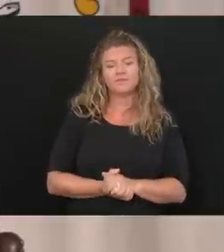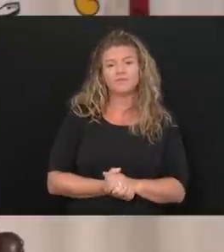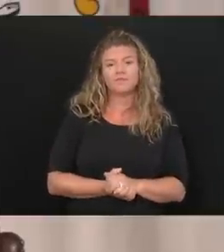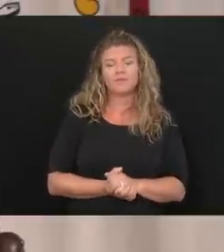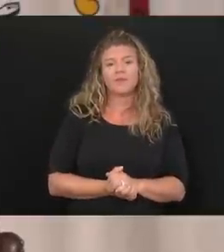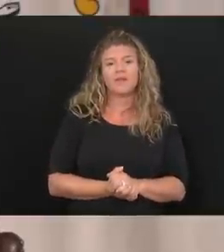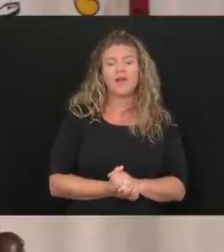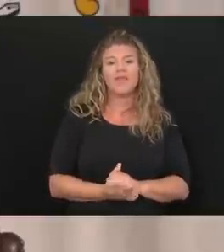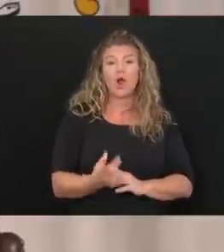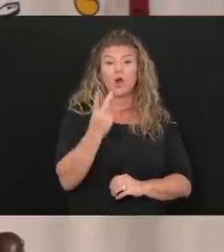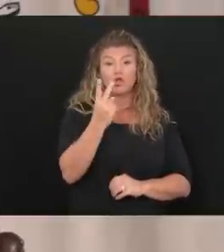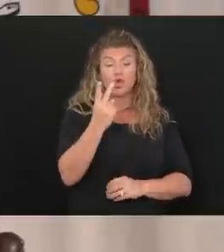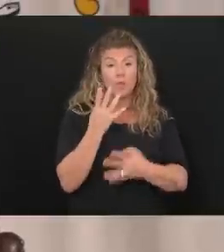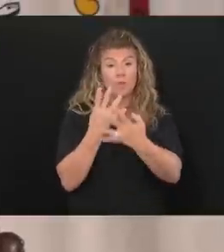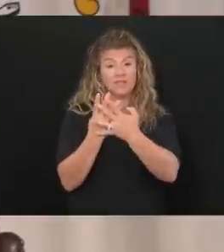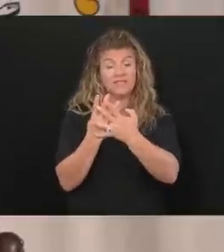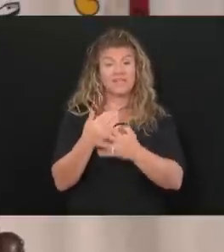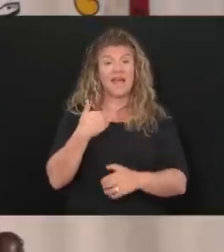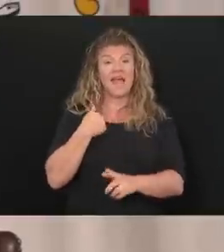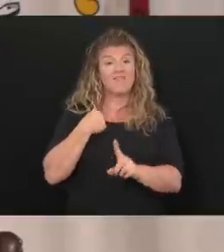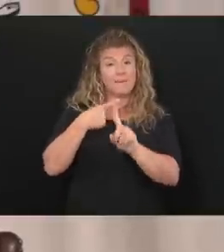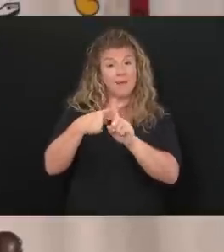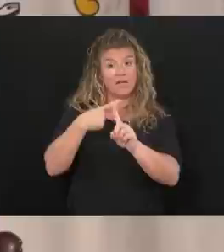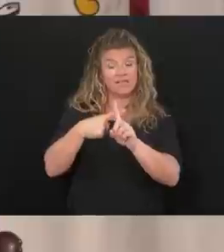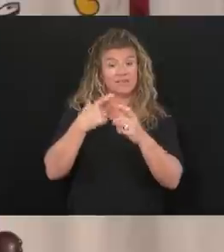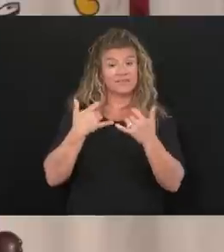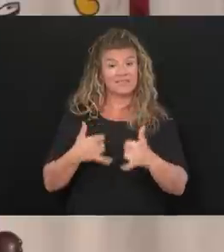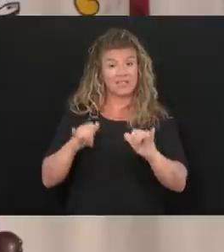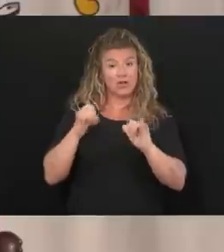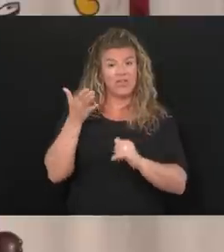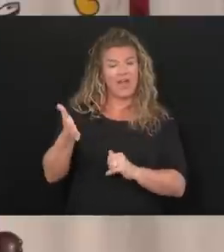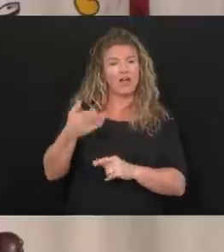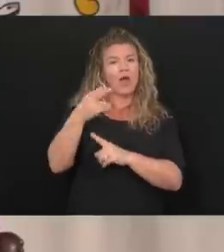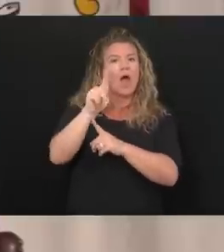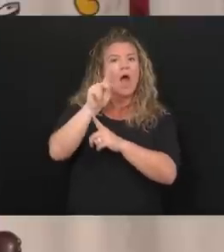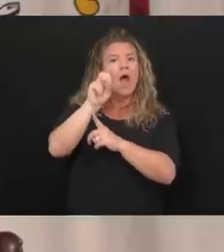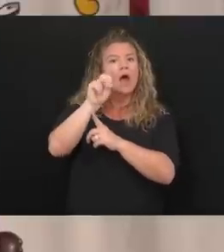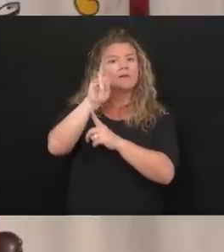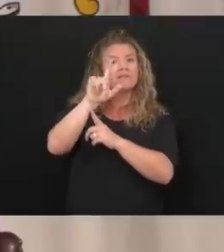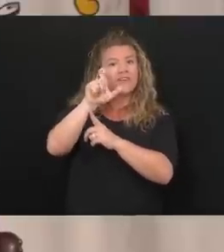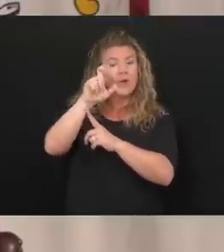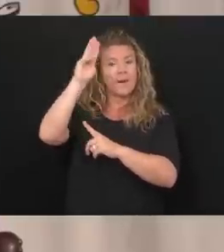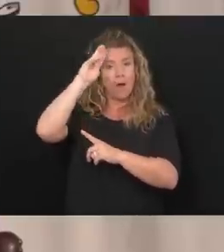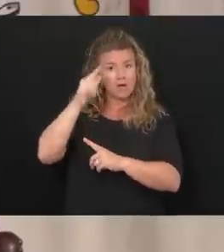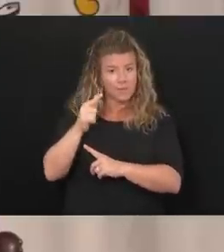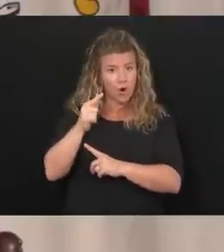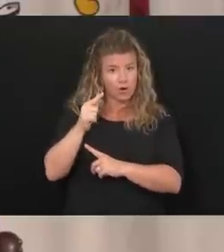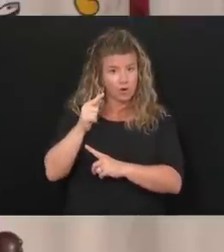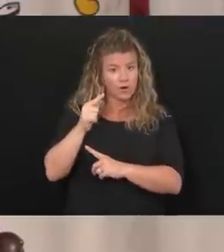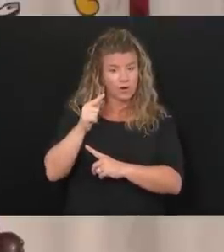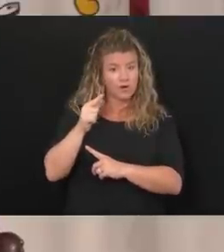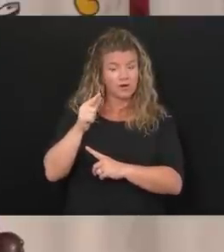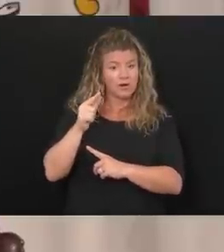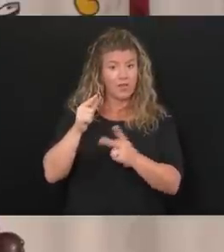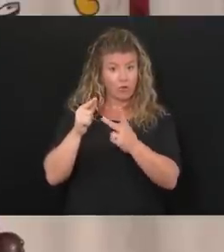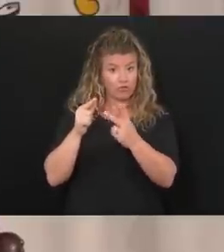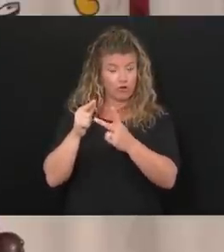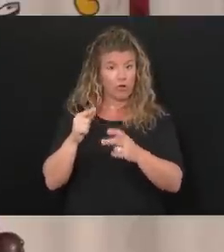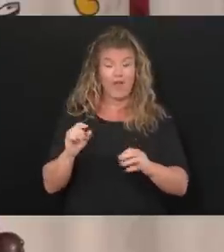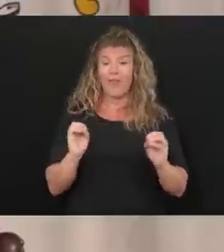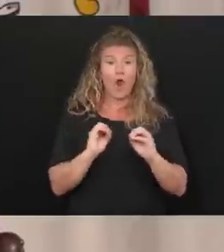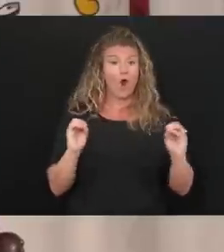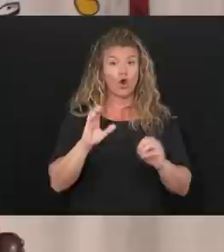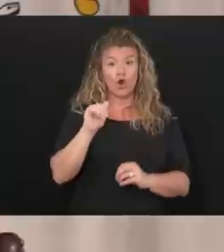are two prisons with positive cases still out there. That's Huttonsville and Martinsburg. There are no cases